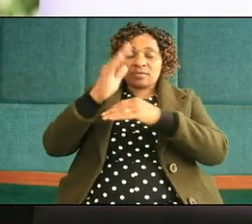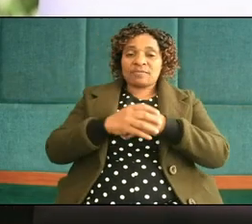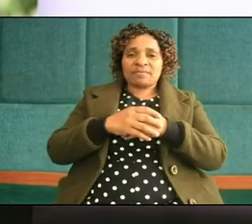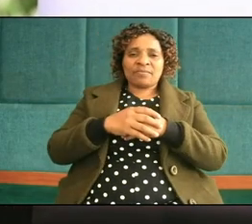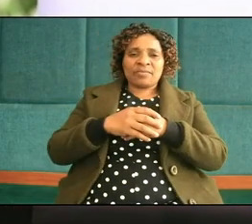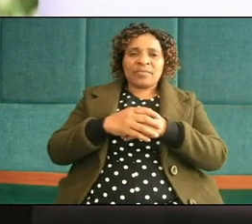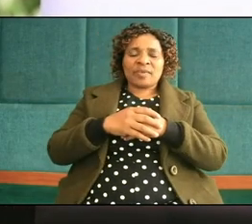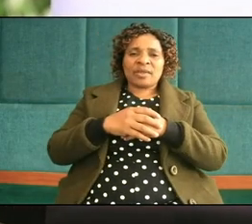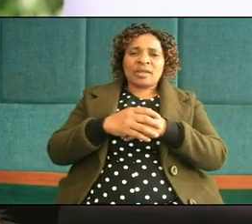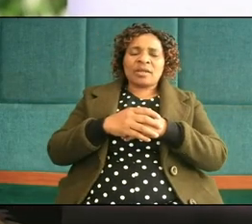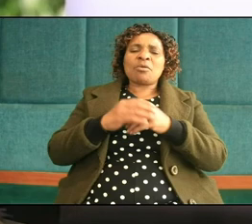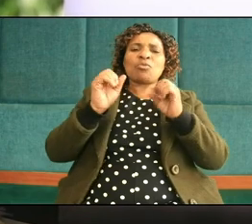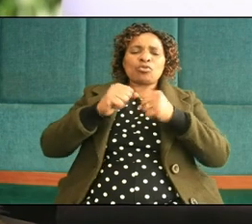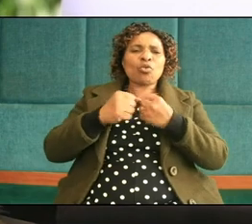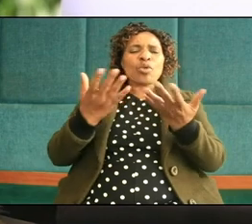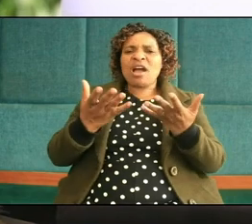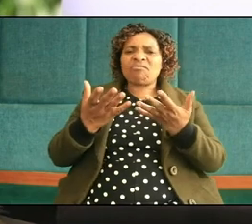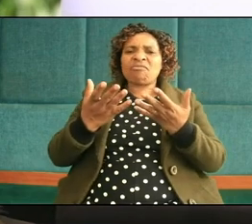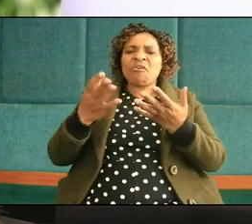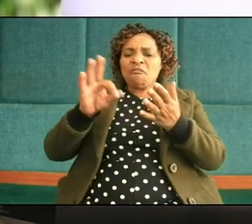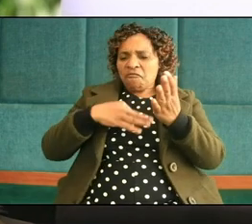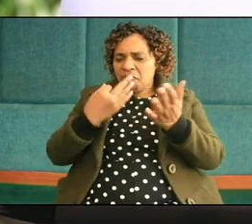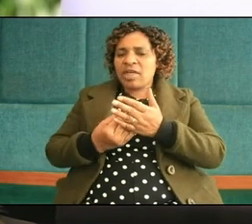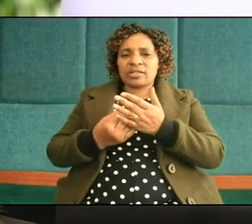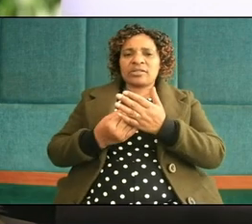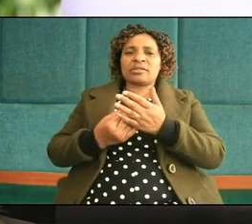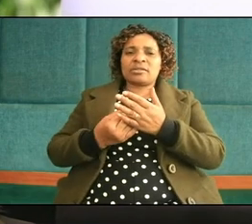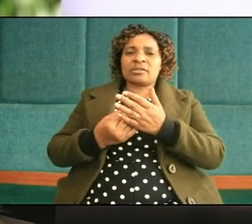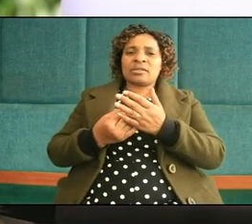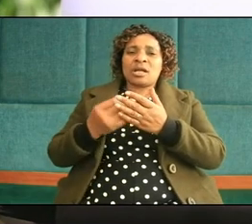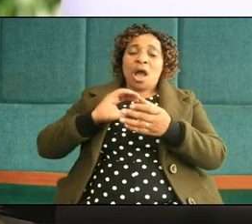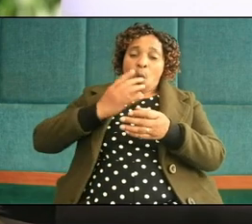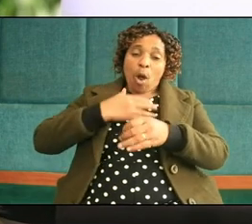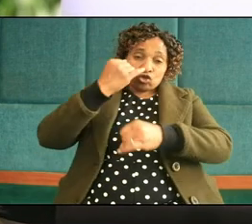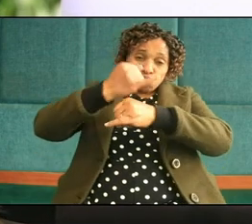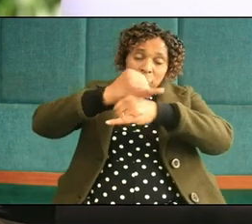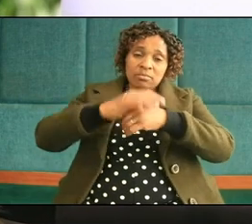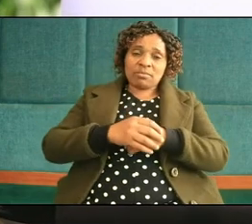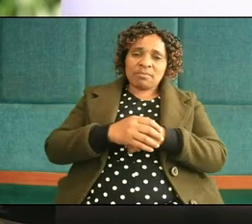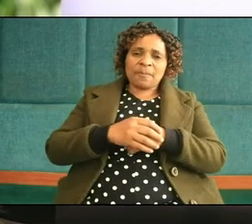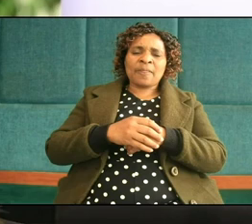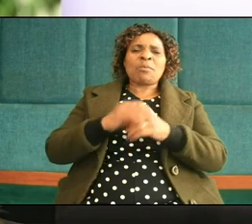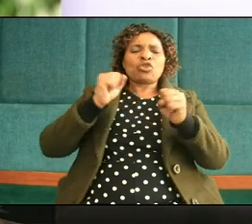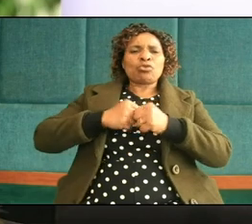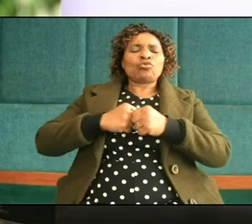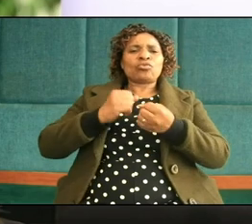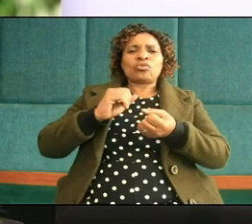we have gave up to our role we need to be role models